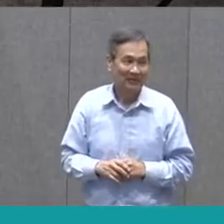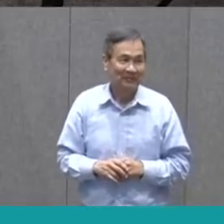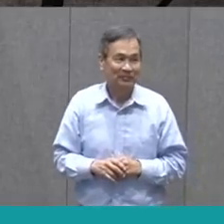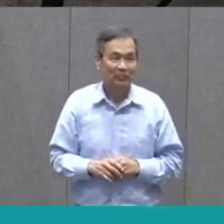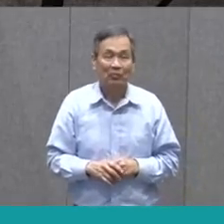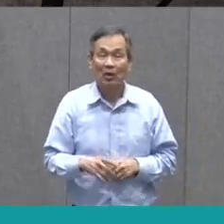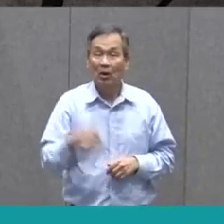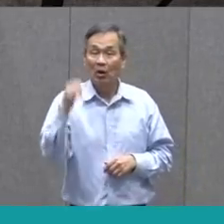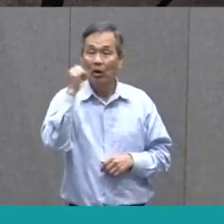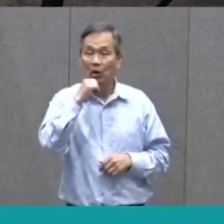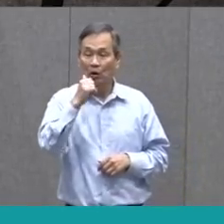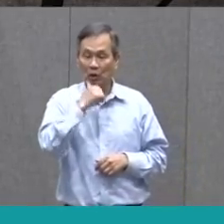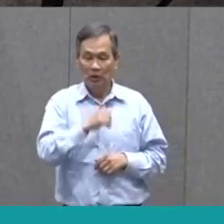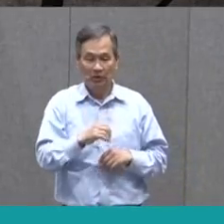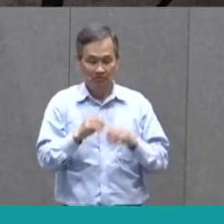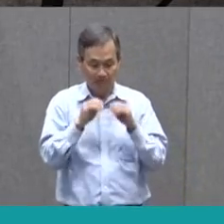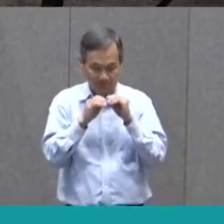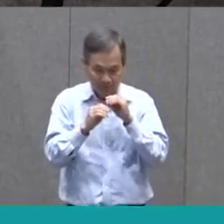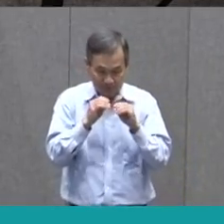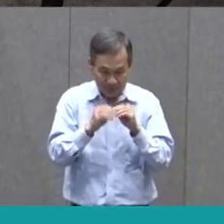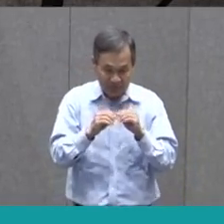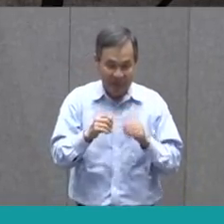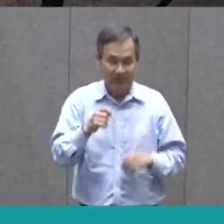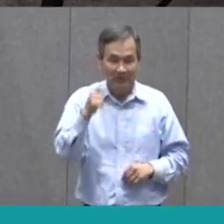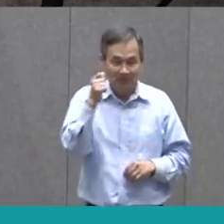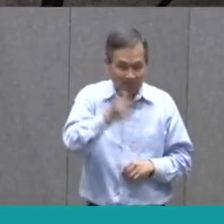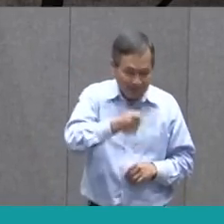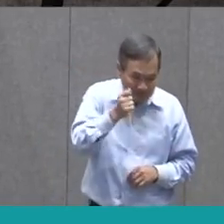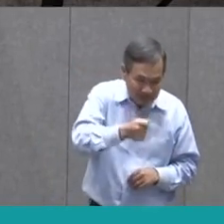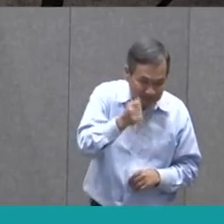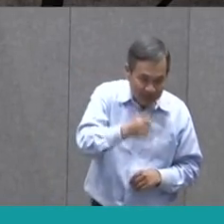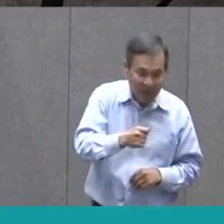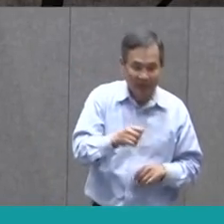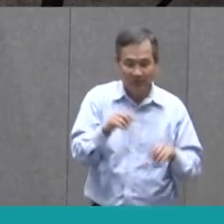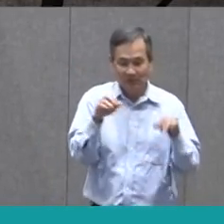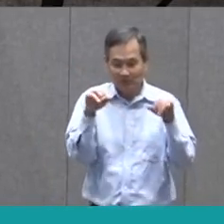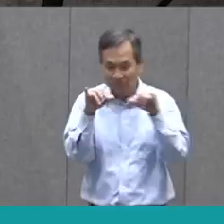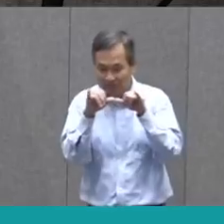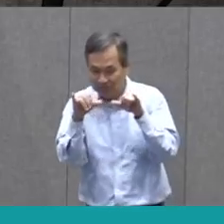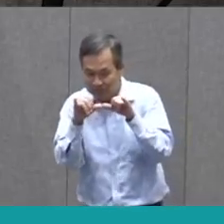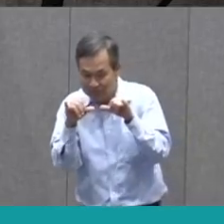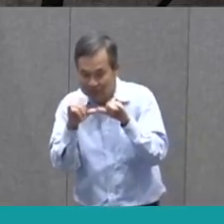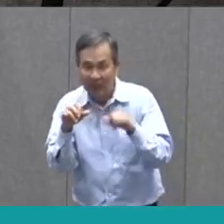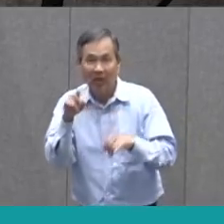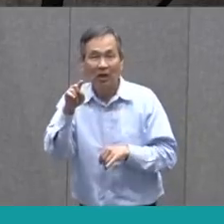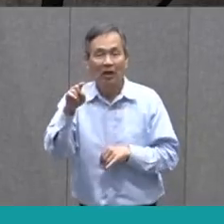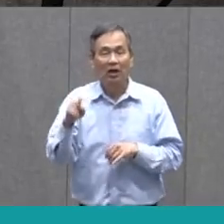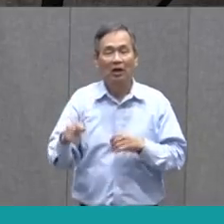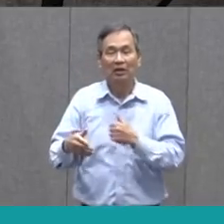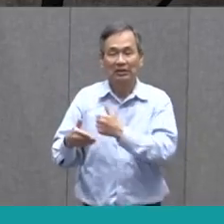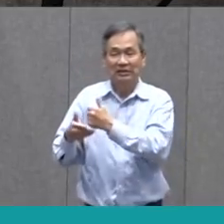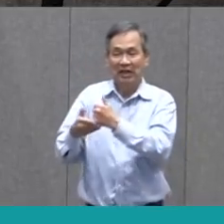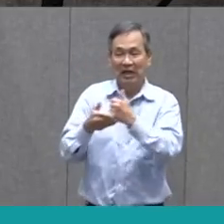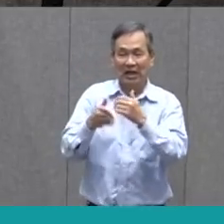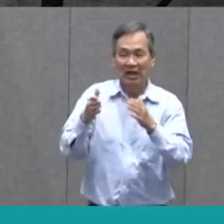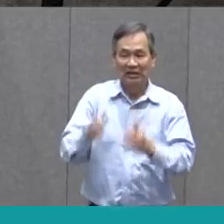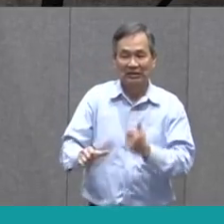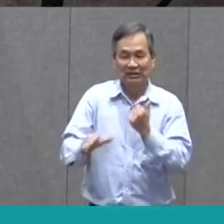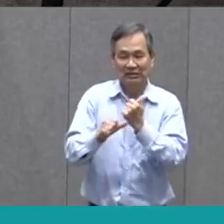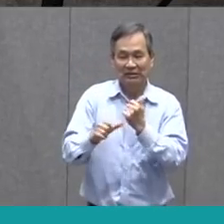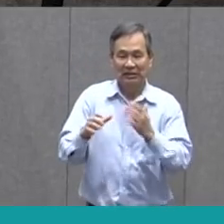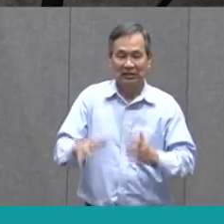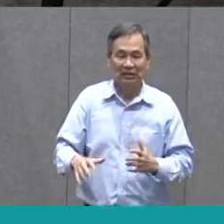The girl tinkers and hammers and measures while her assistant pounces